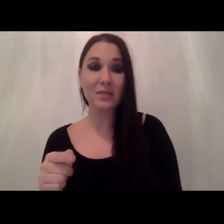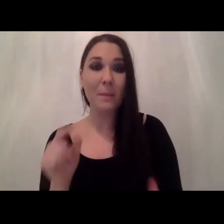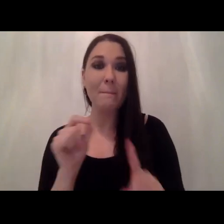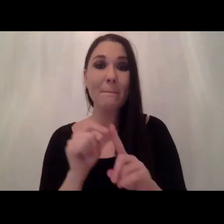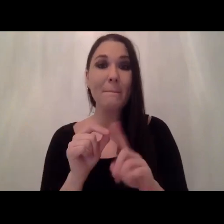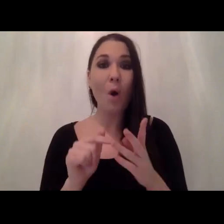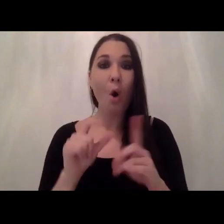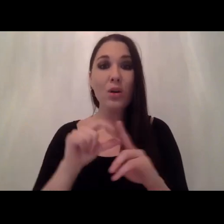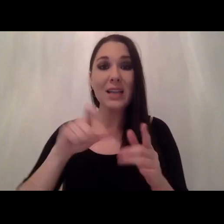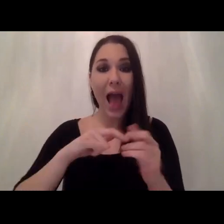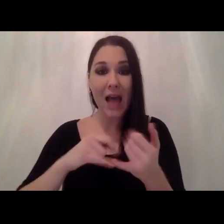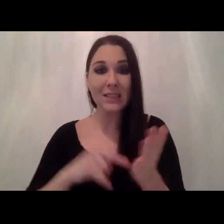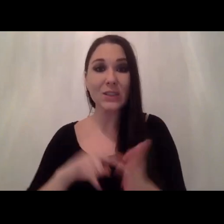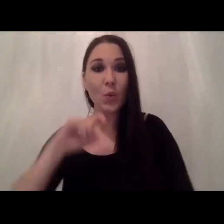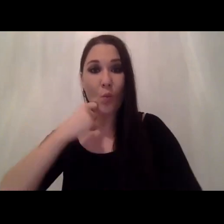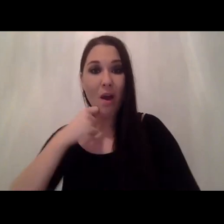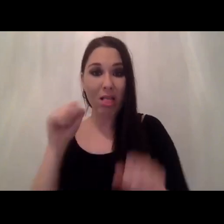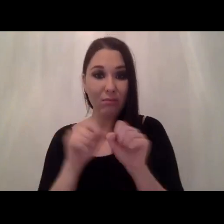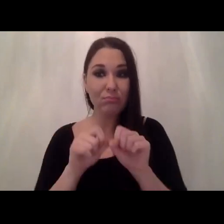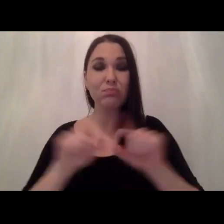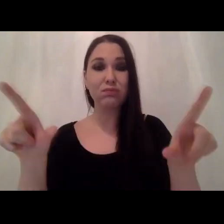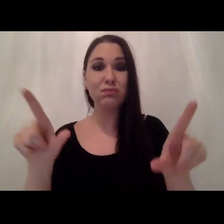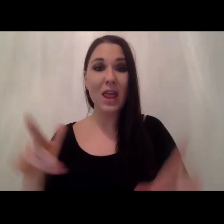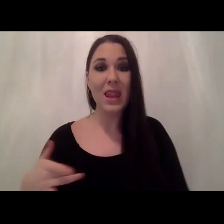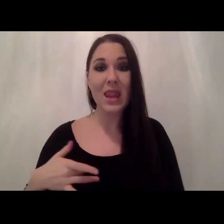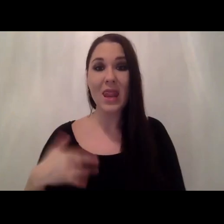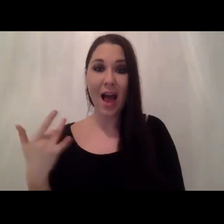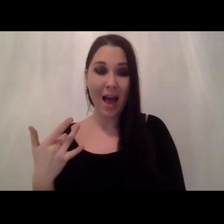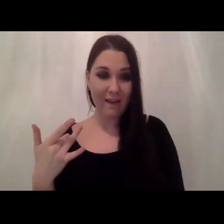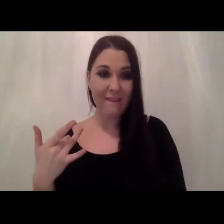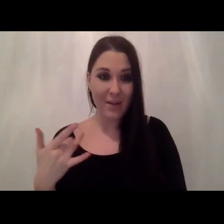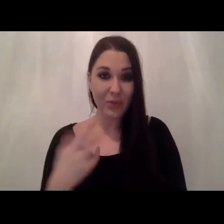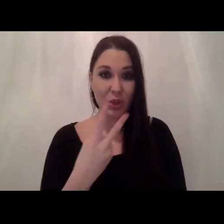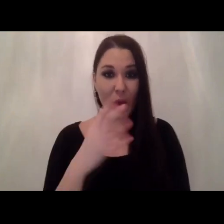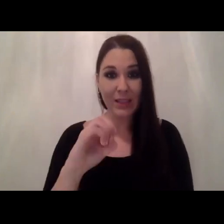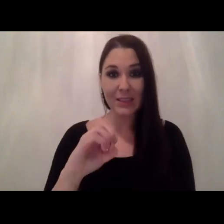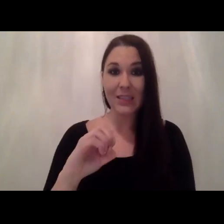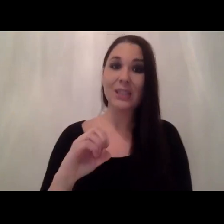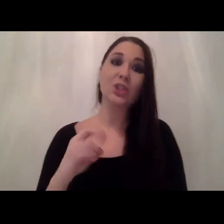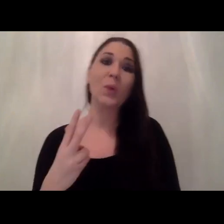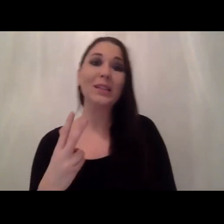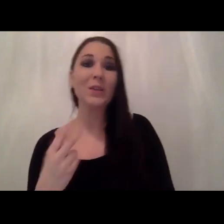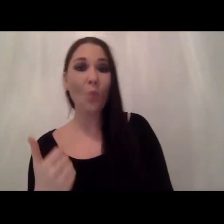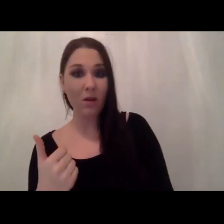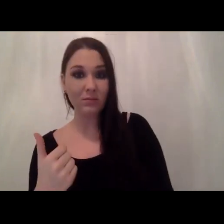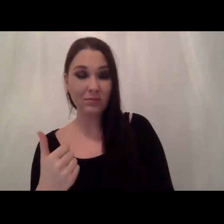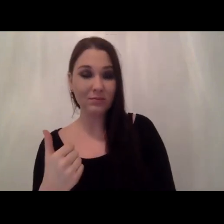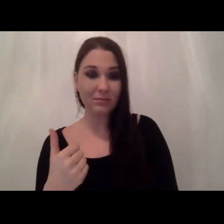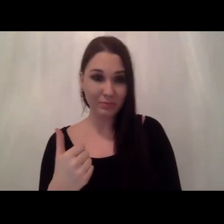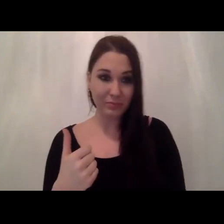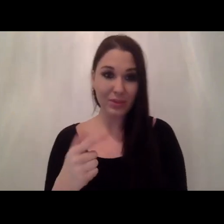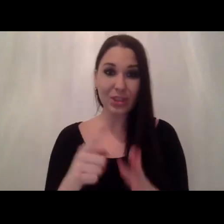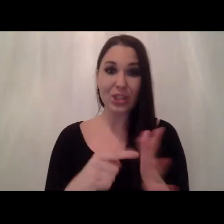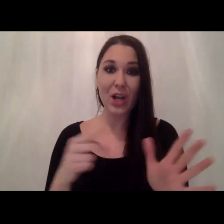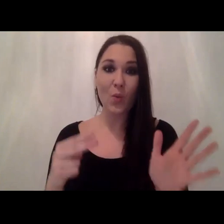live in January 2021 and will run through the 2021 calendar year. Of course for any of those who may be interested in